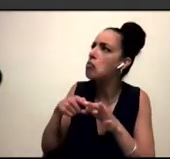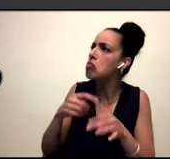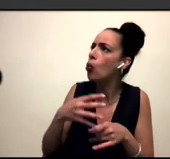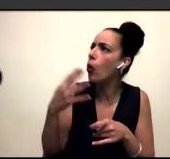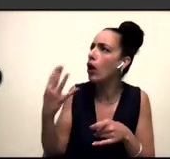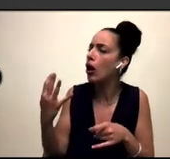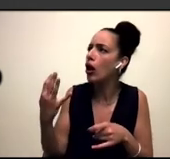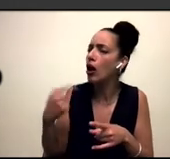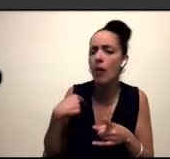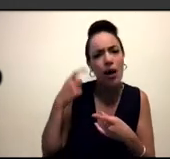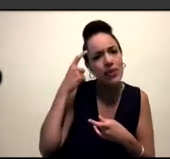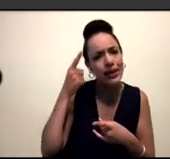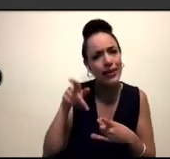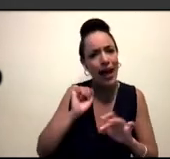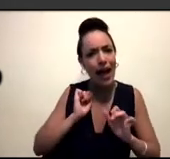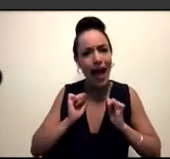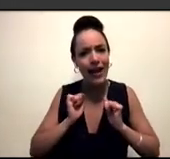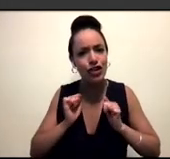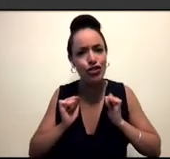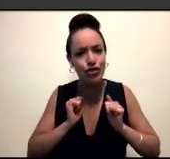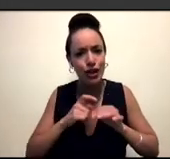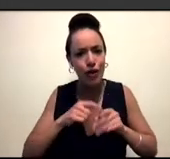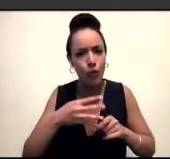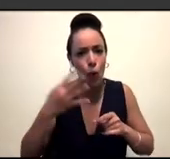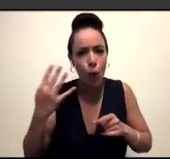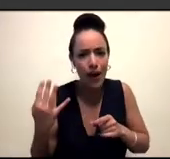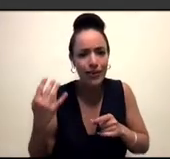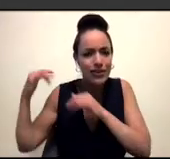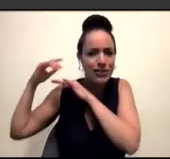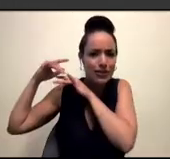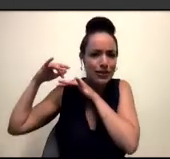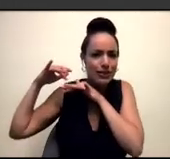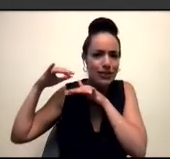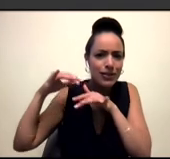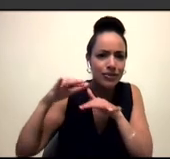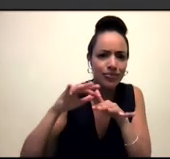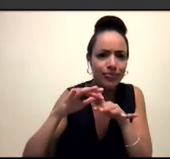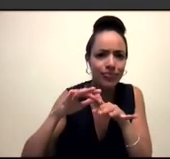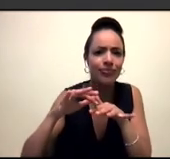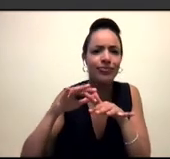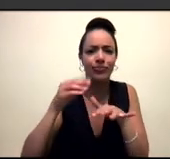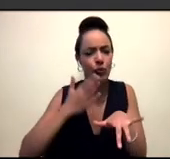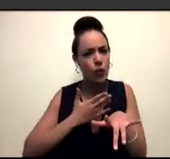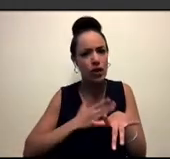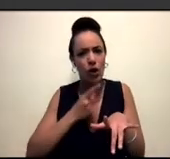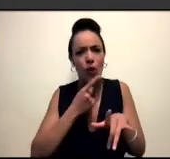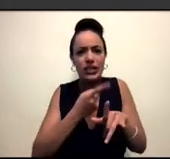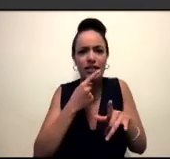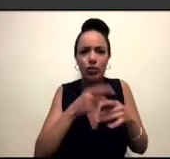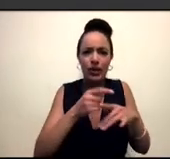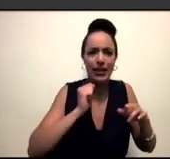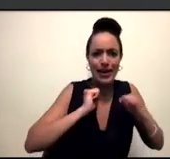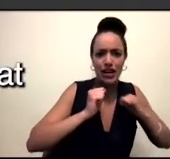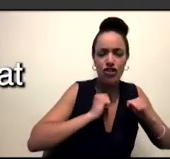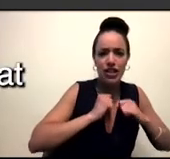energetic of queerness, and for us to make sure that that doesn't get co-opted as like the energetic of heterosexuality, which is like